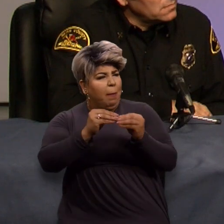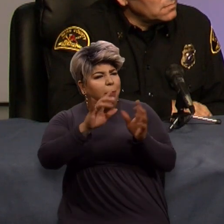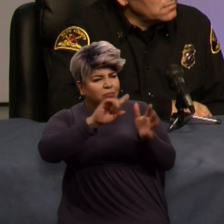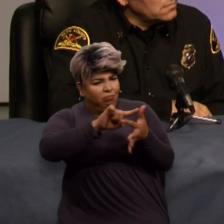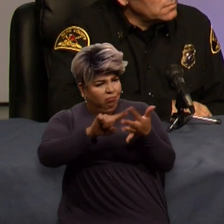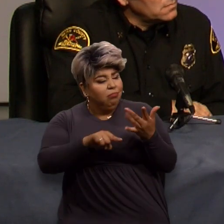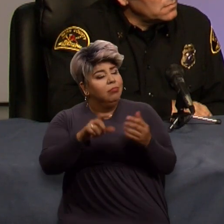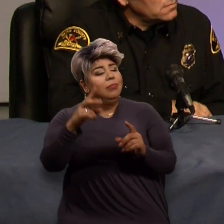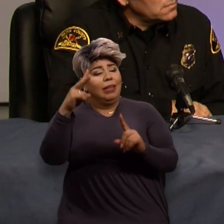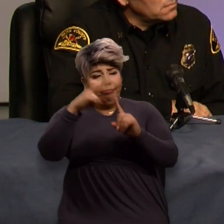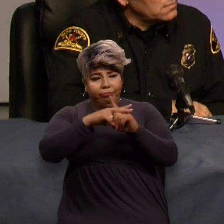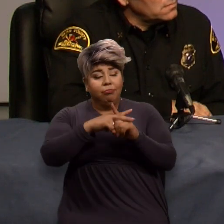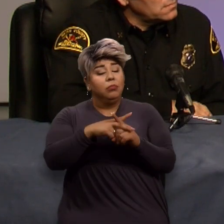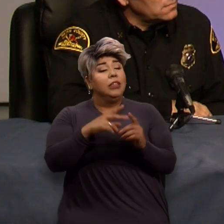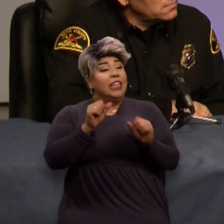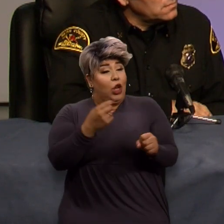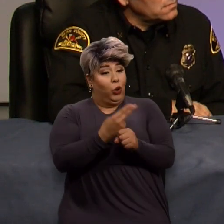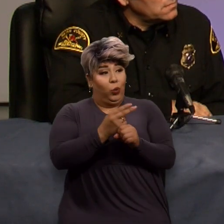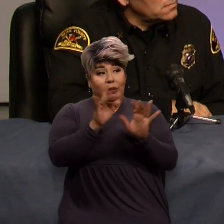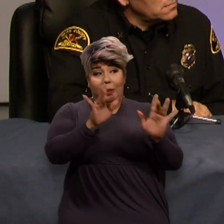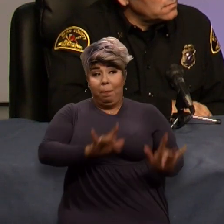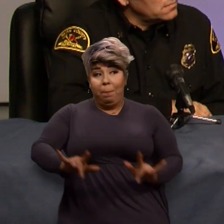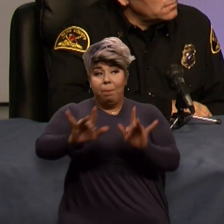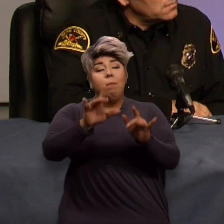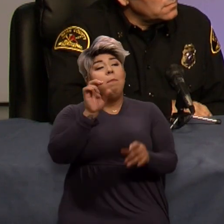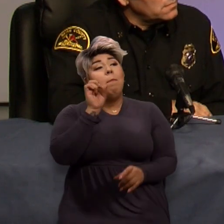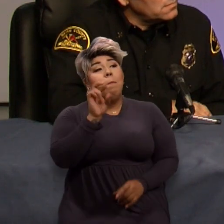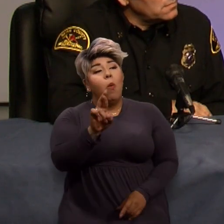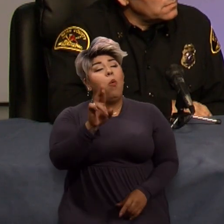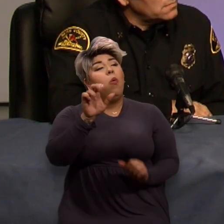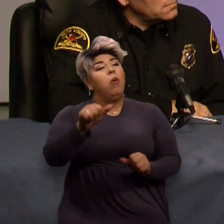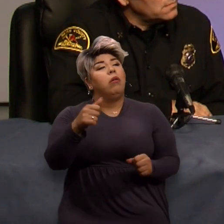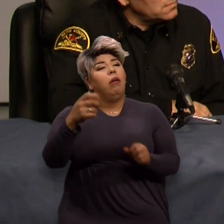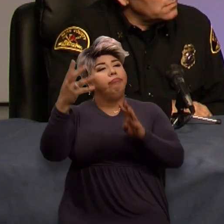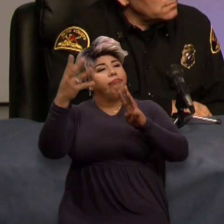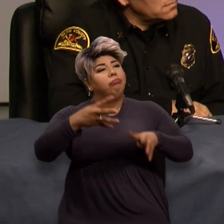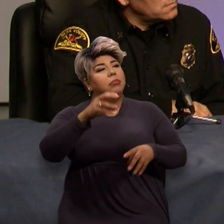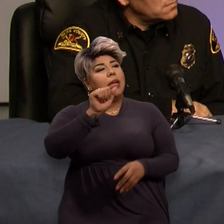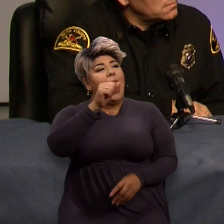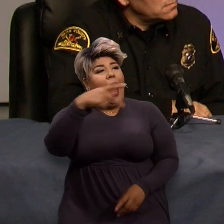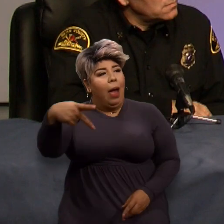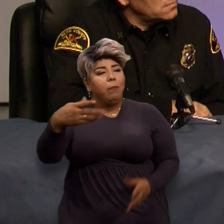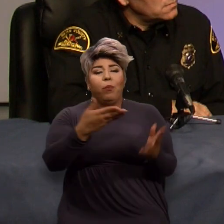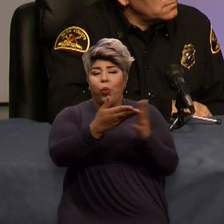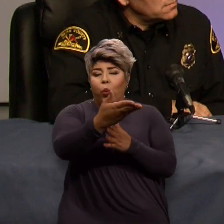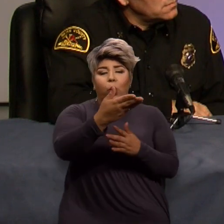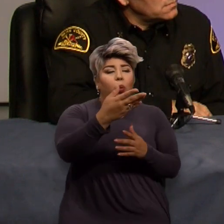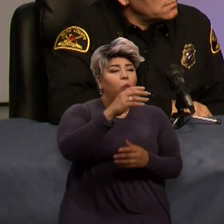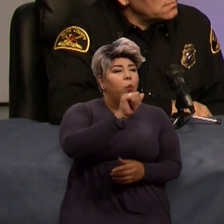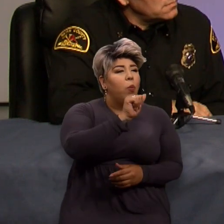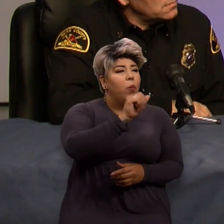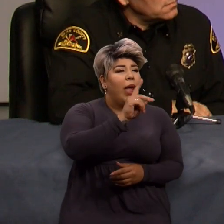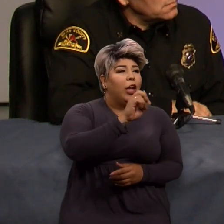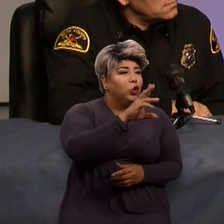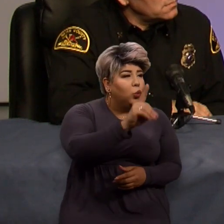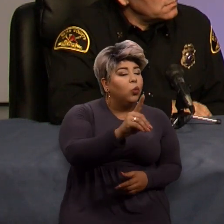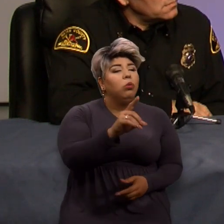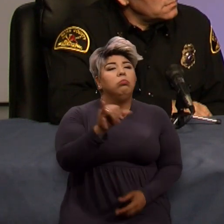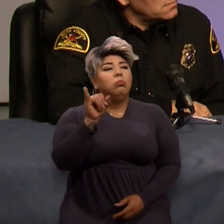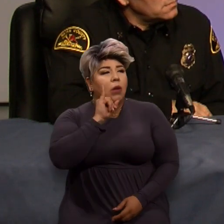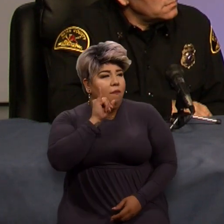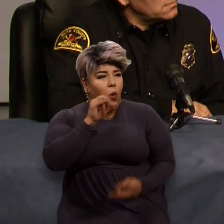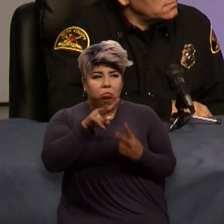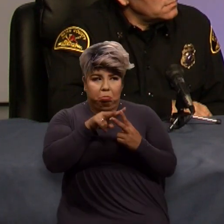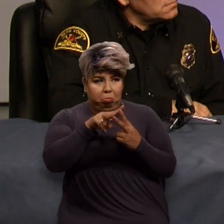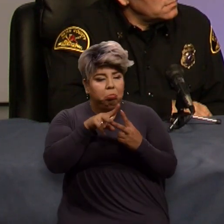You can sign up using your computer, or you can locate the Smart 911 app for either Androids or your Apple phone at the App